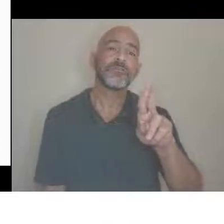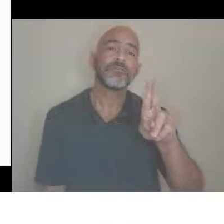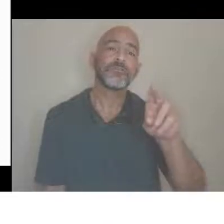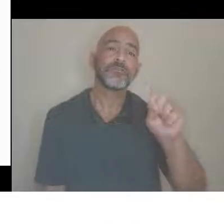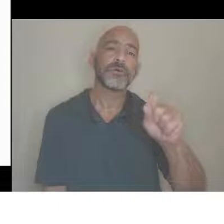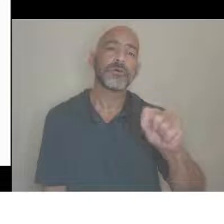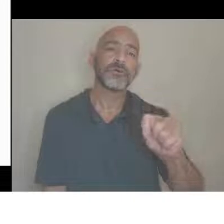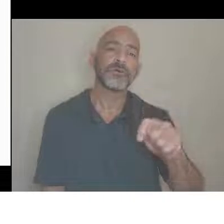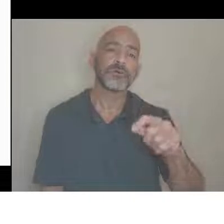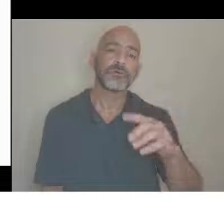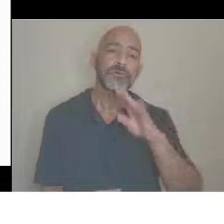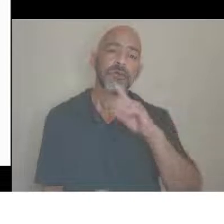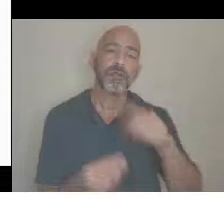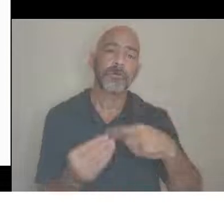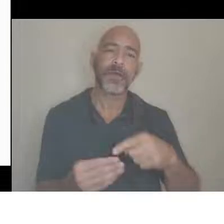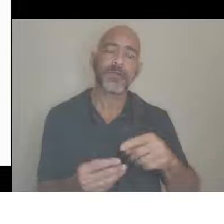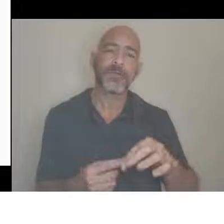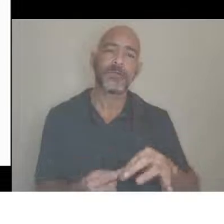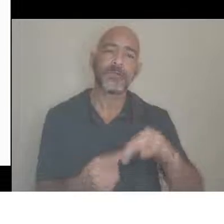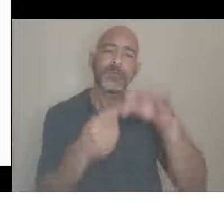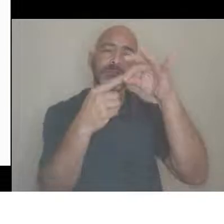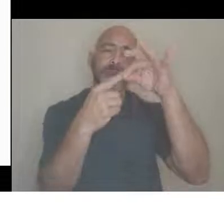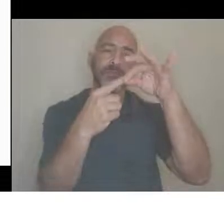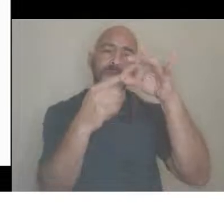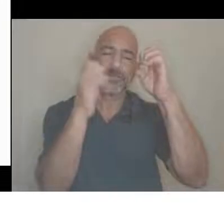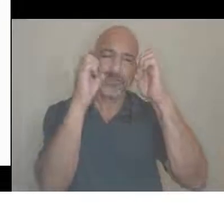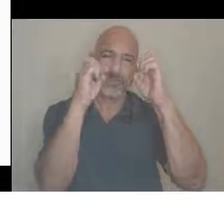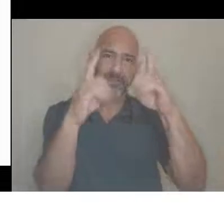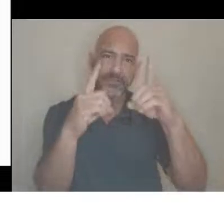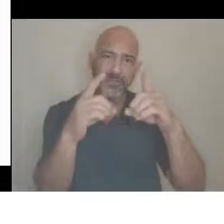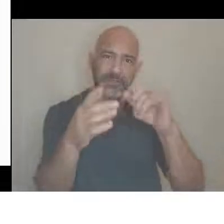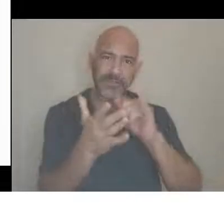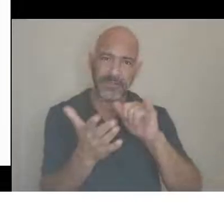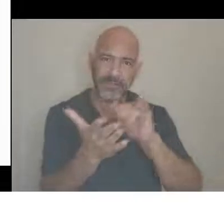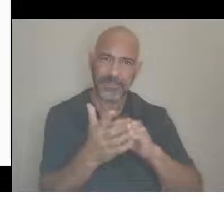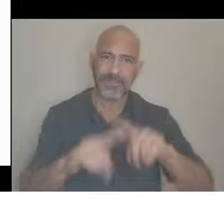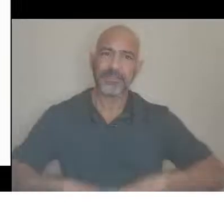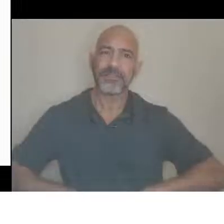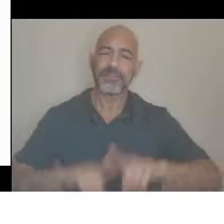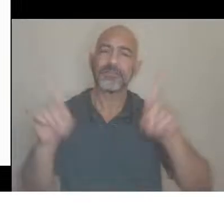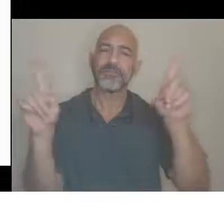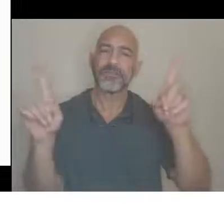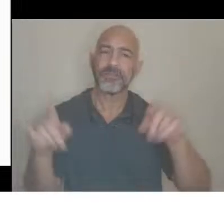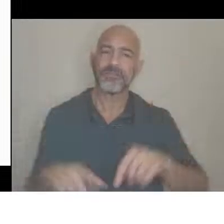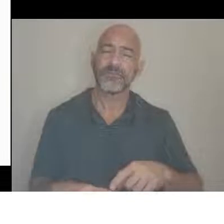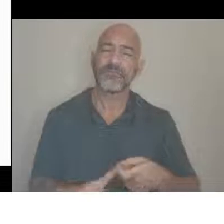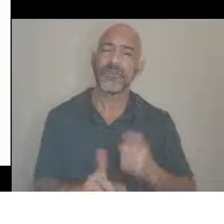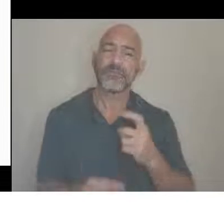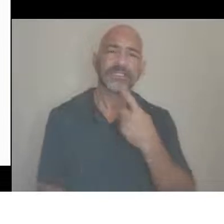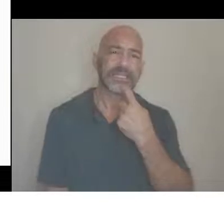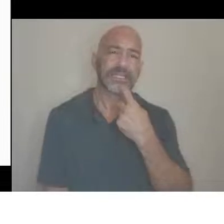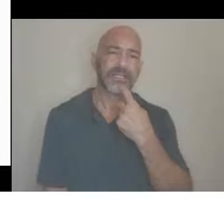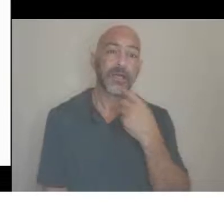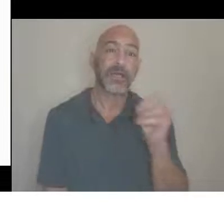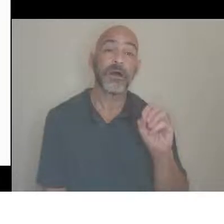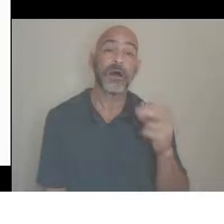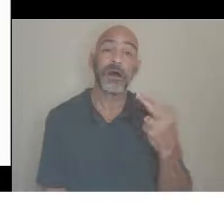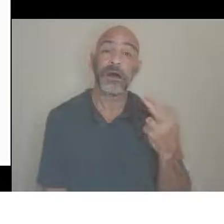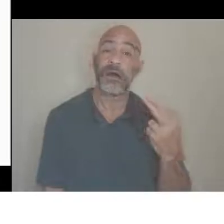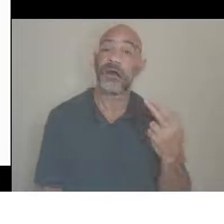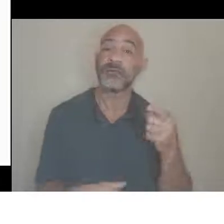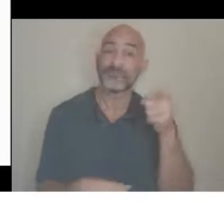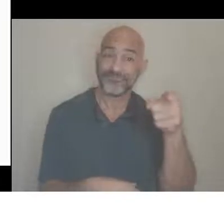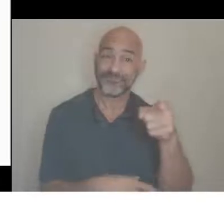But remember that, but that's very different than saying, oh, Sally,